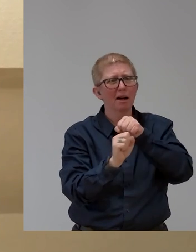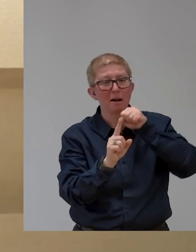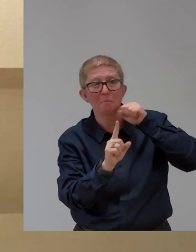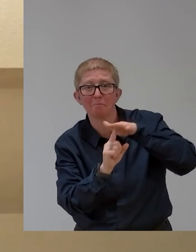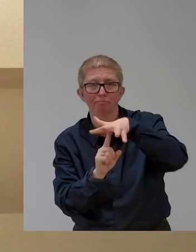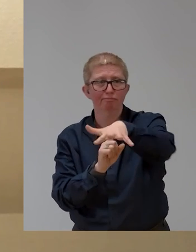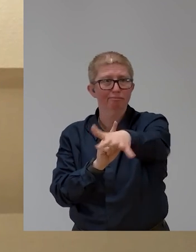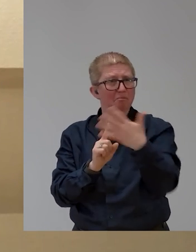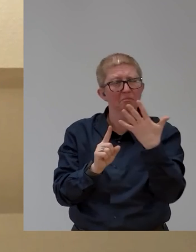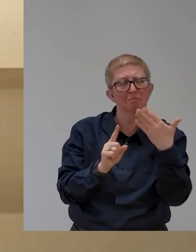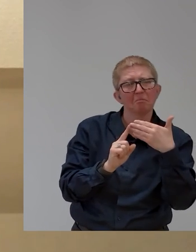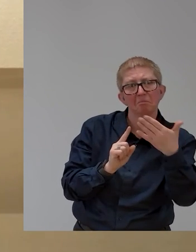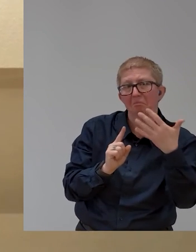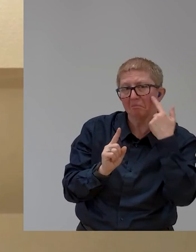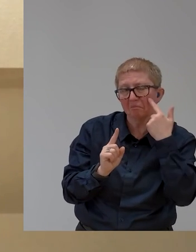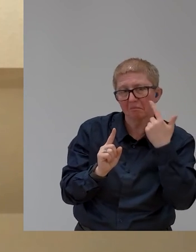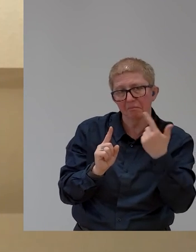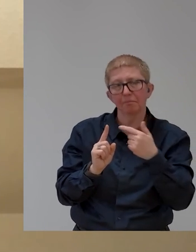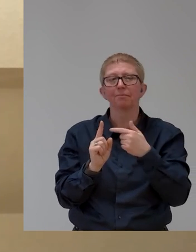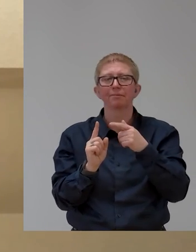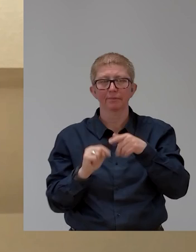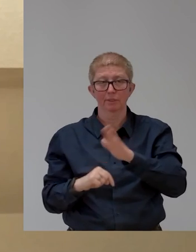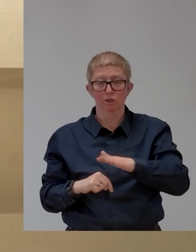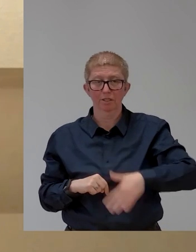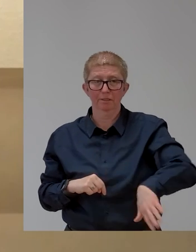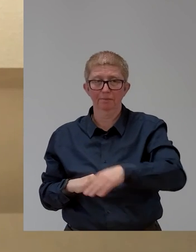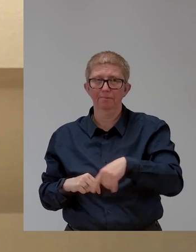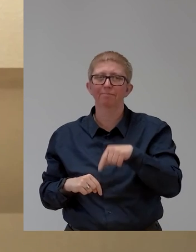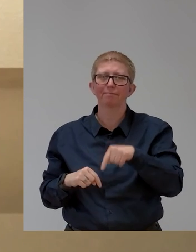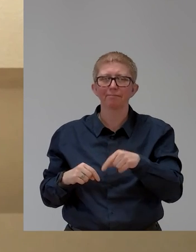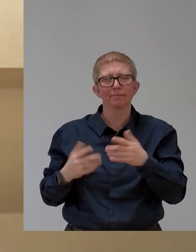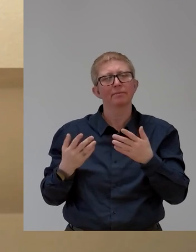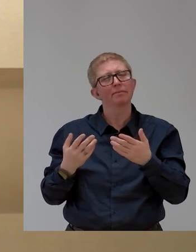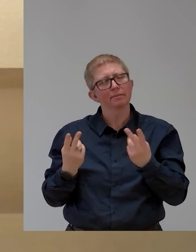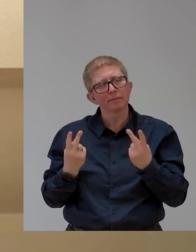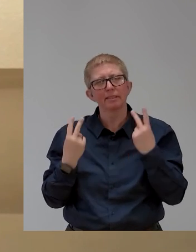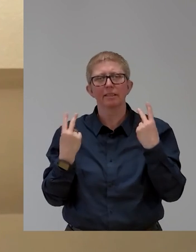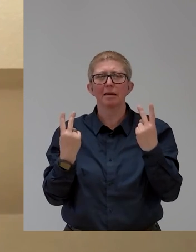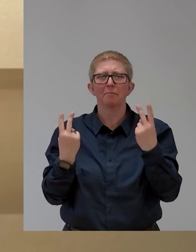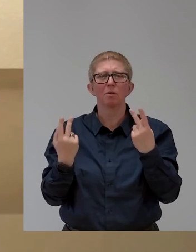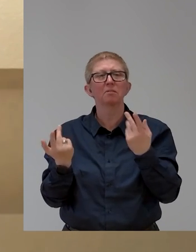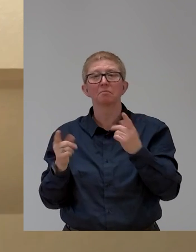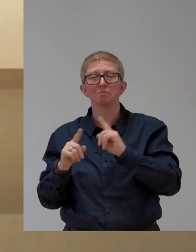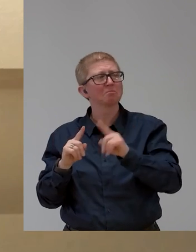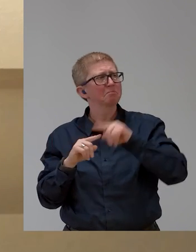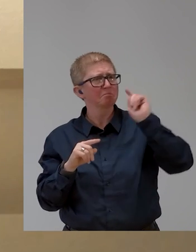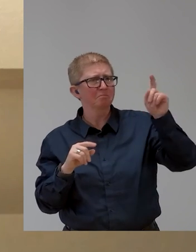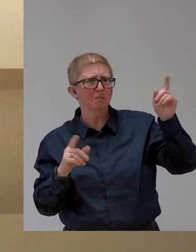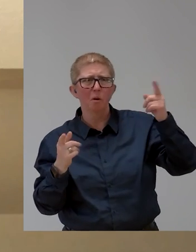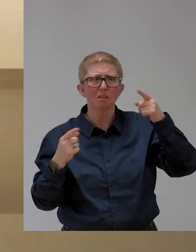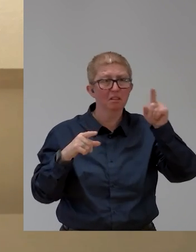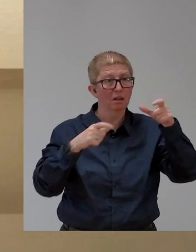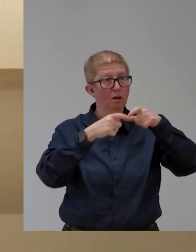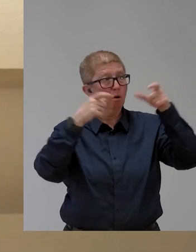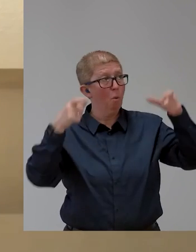Because I think that is also key to underpin the USP compared to other competitors. For example, we know,